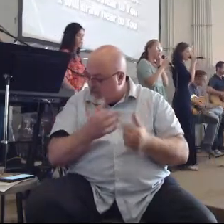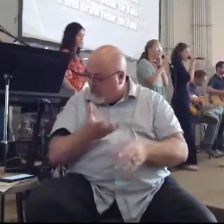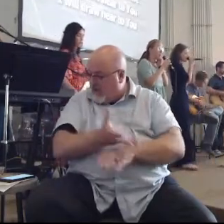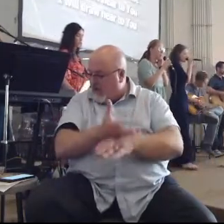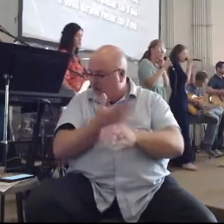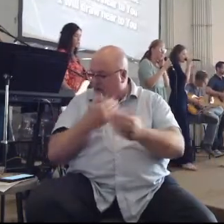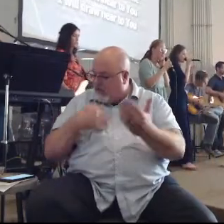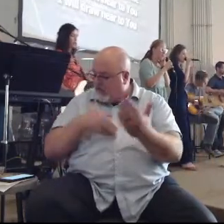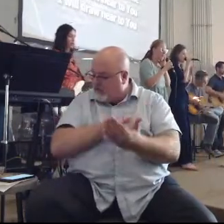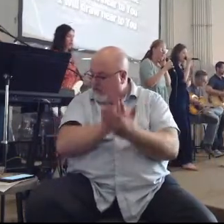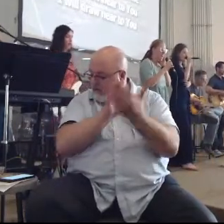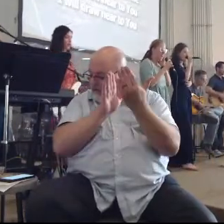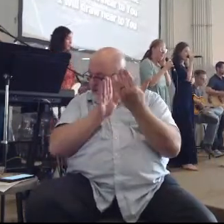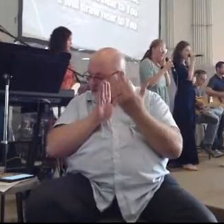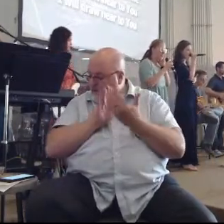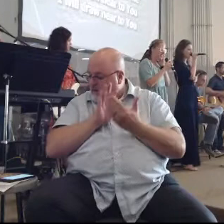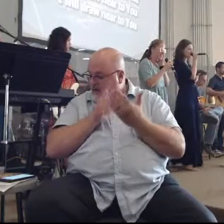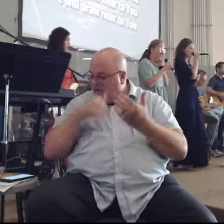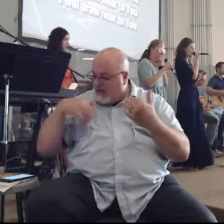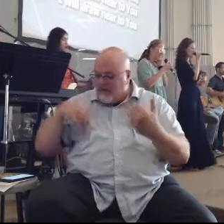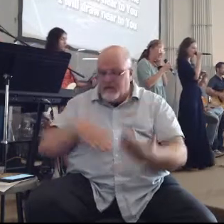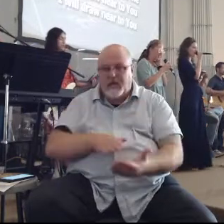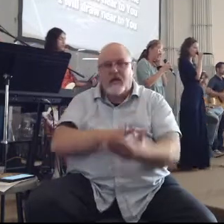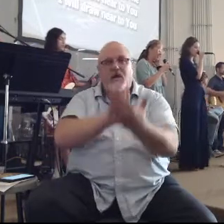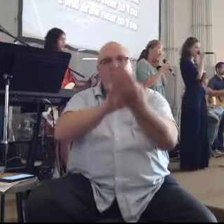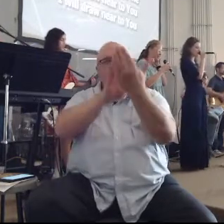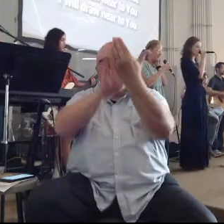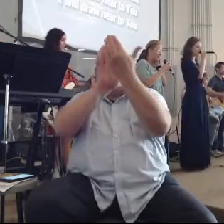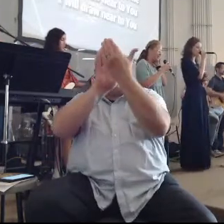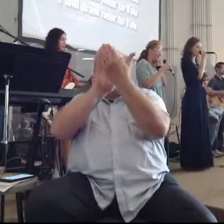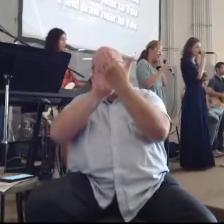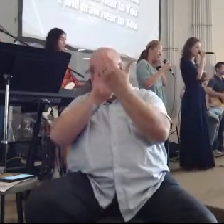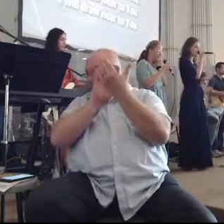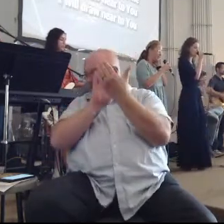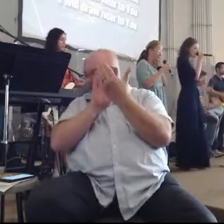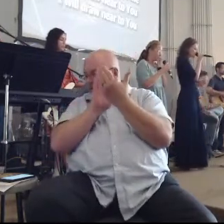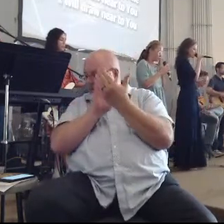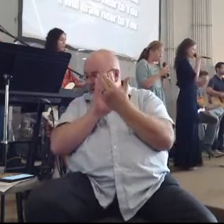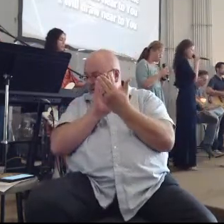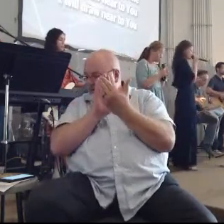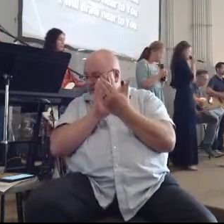near to you I will draw near to you